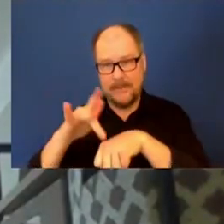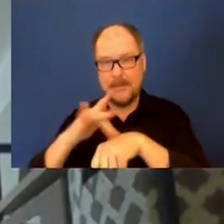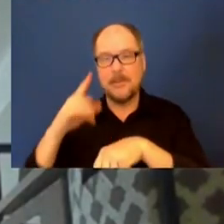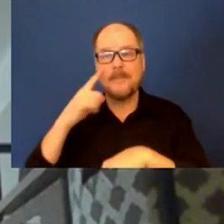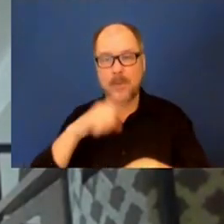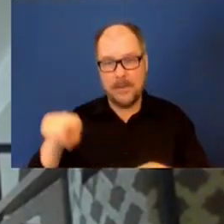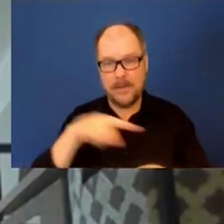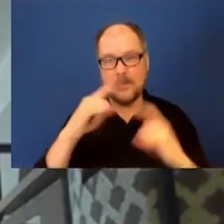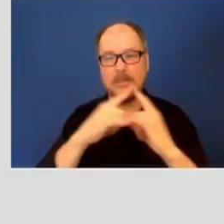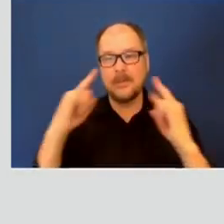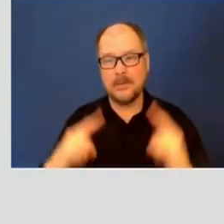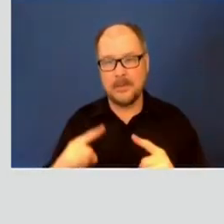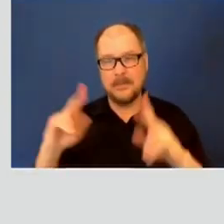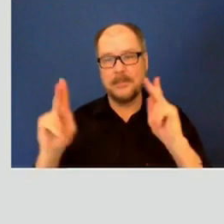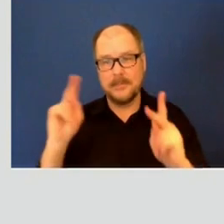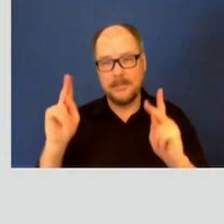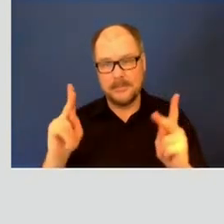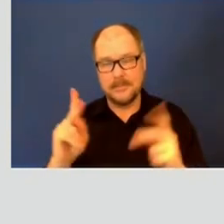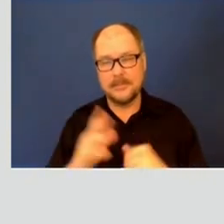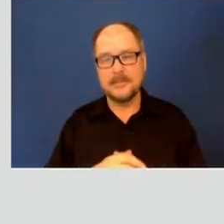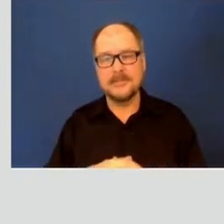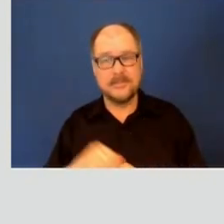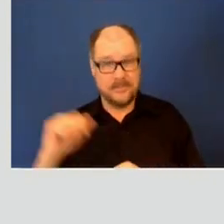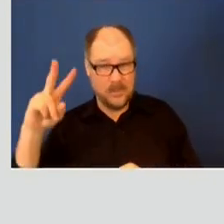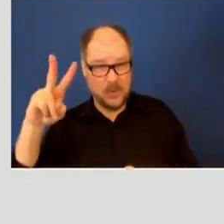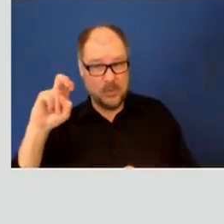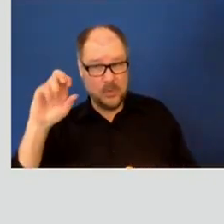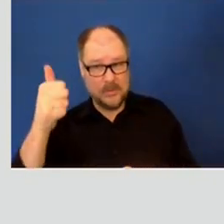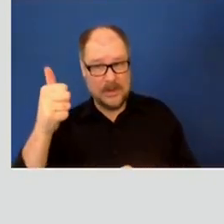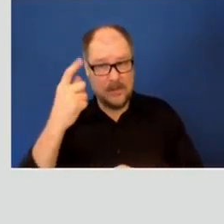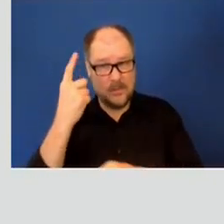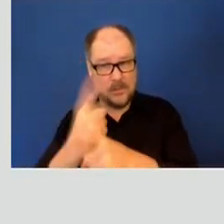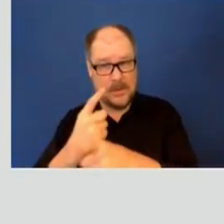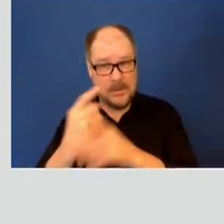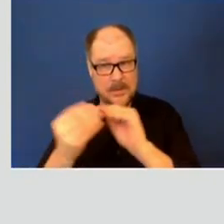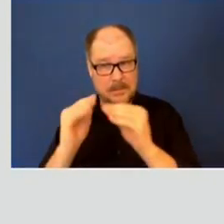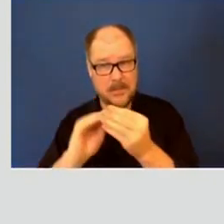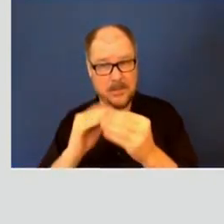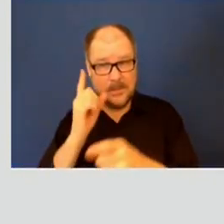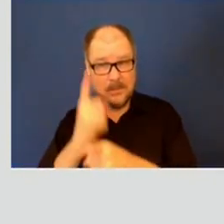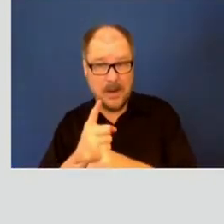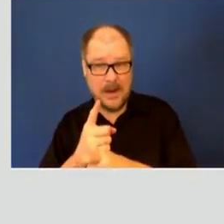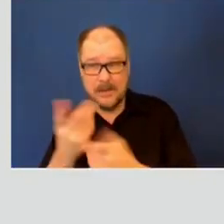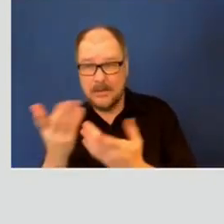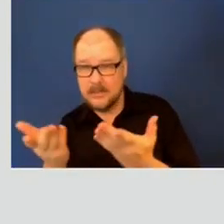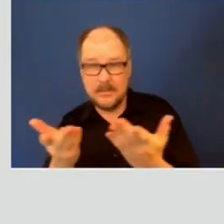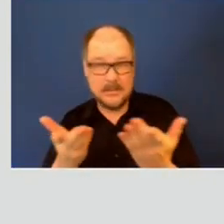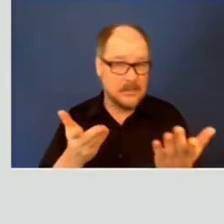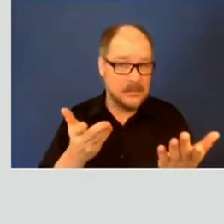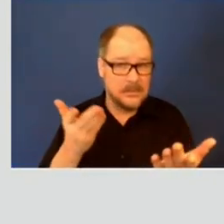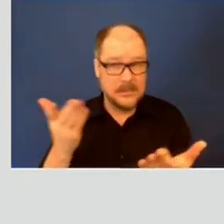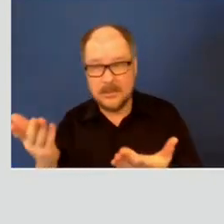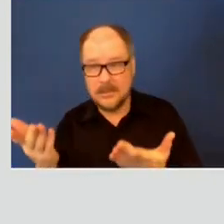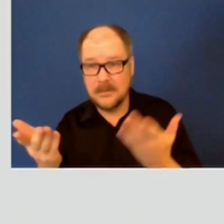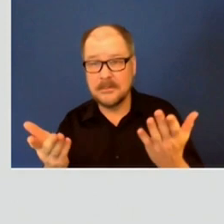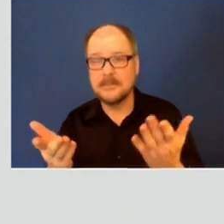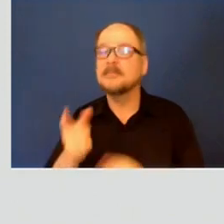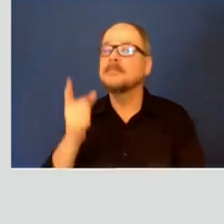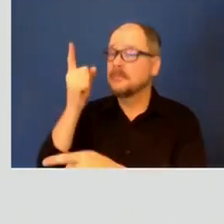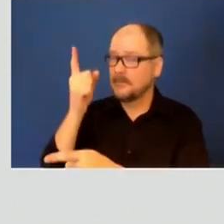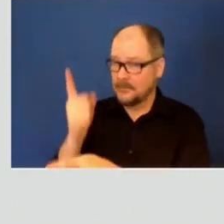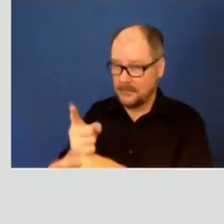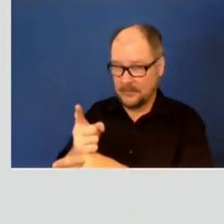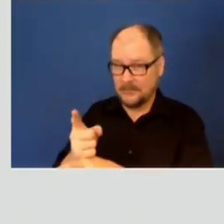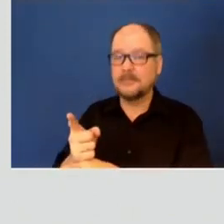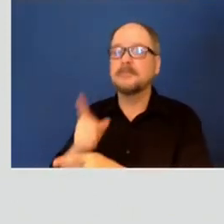Okay, just to make sure that the number is right about 210, is that correct then, Karen or Dina? Correct. That's what we have,